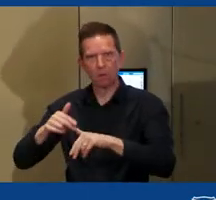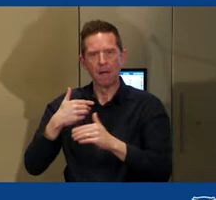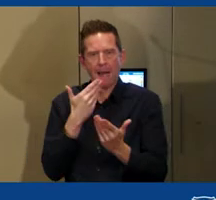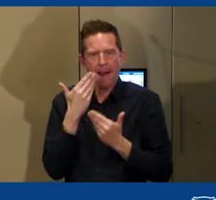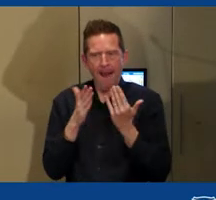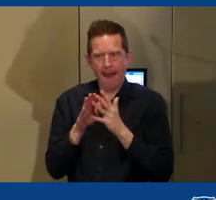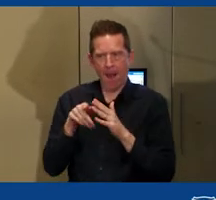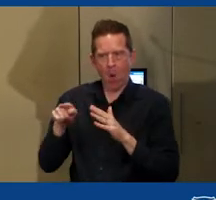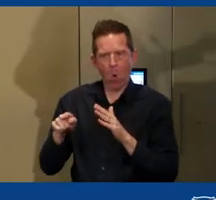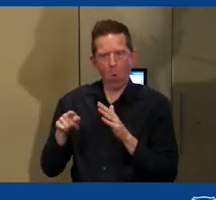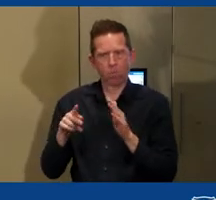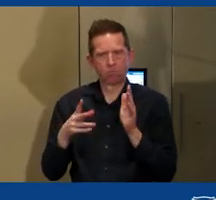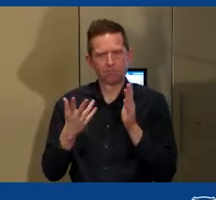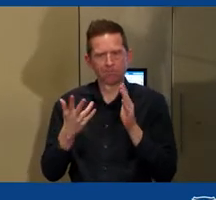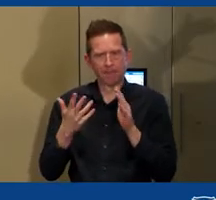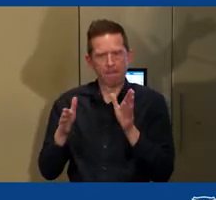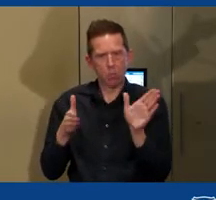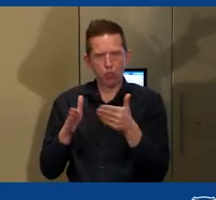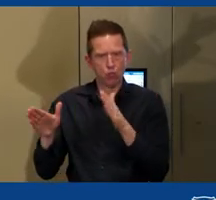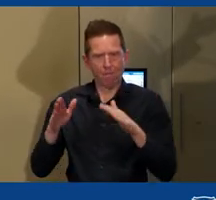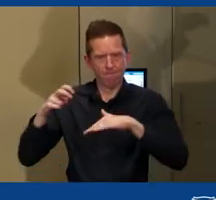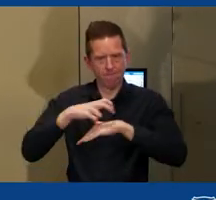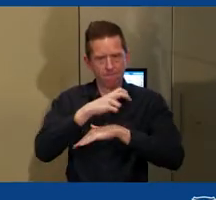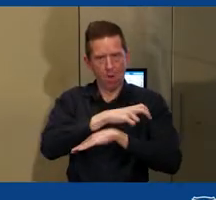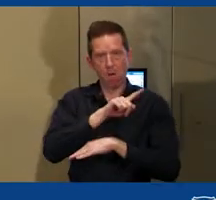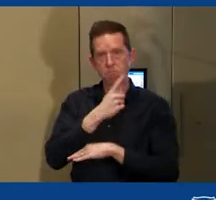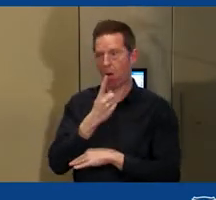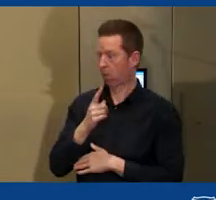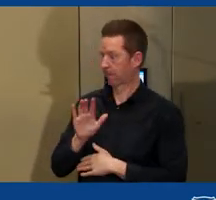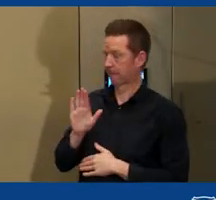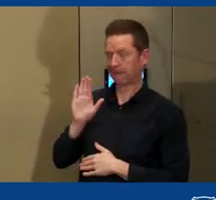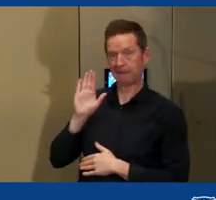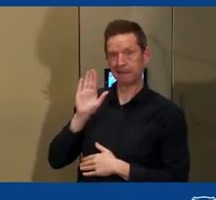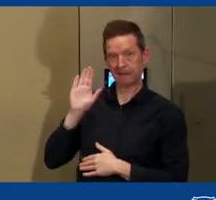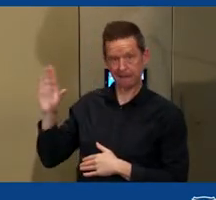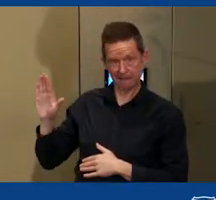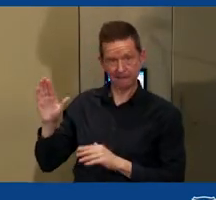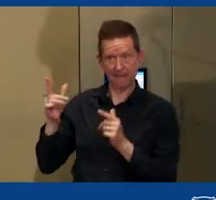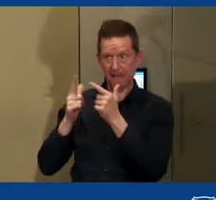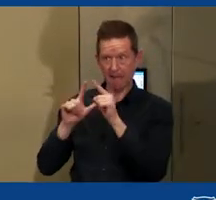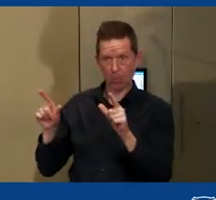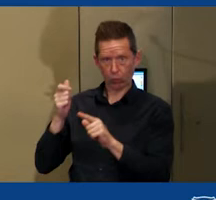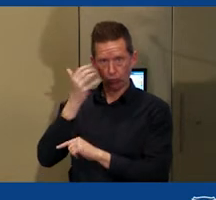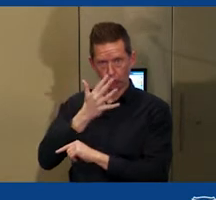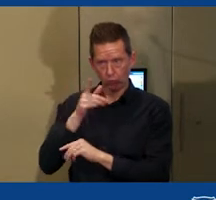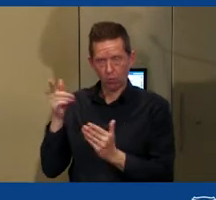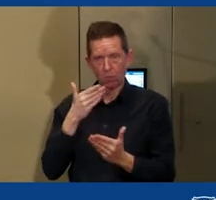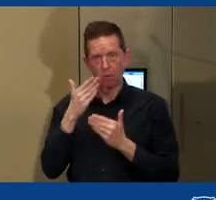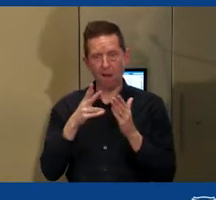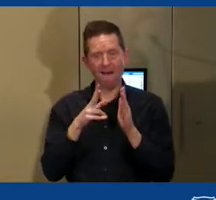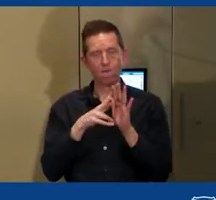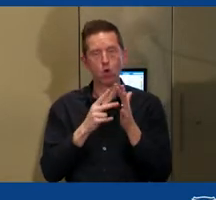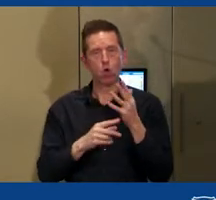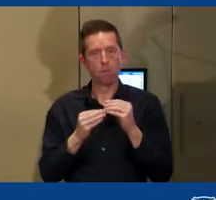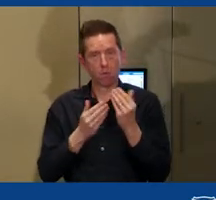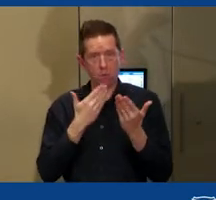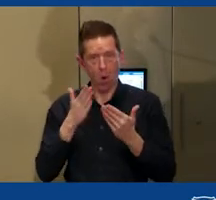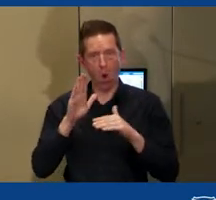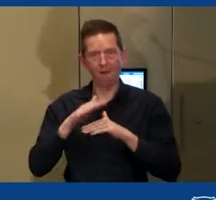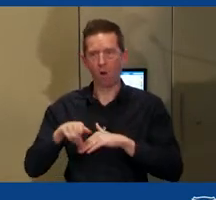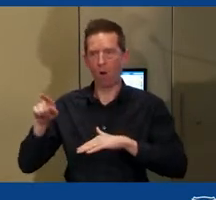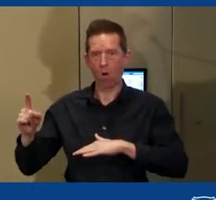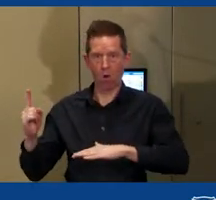in Gunwingu, there are different verbs that describe not only the different moving